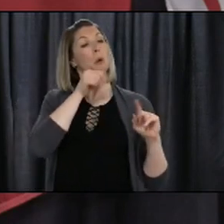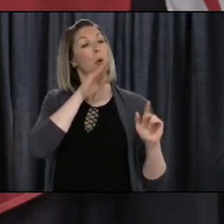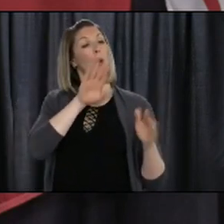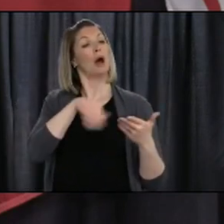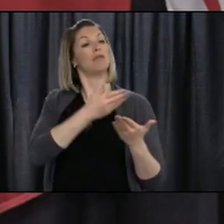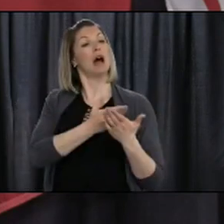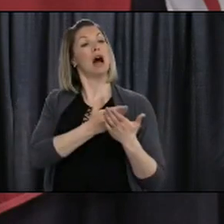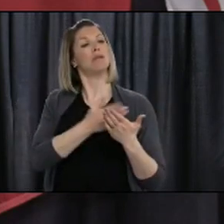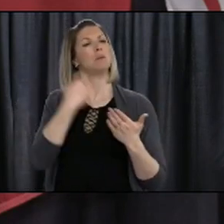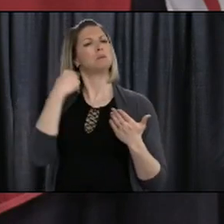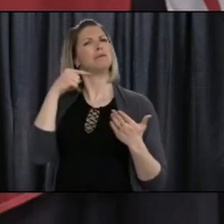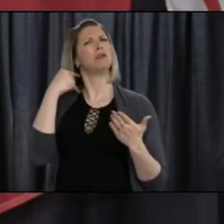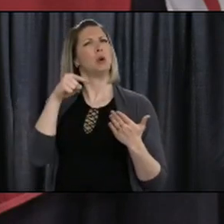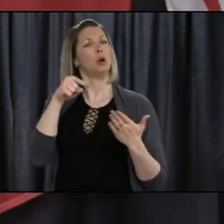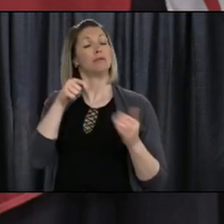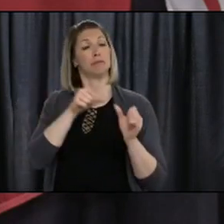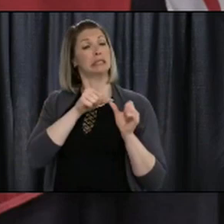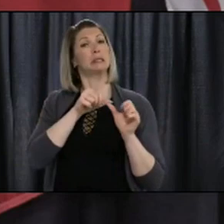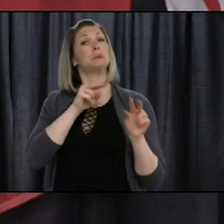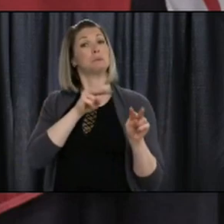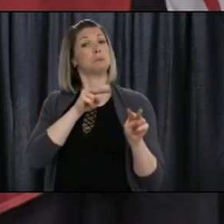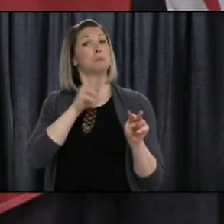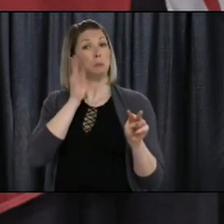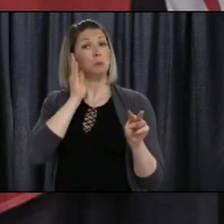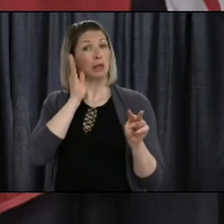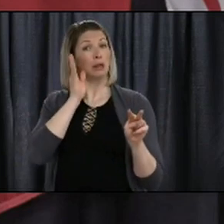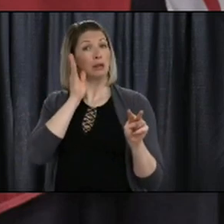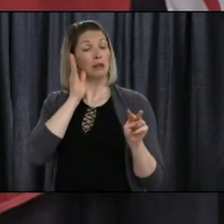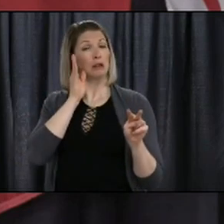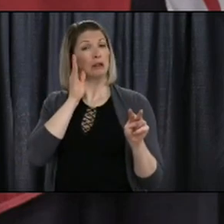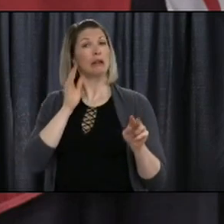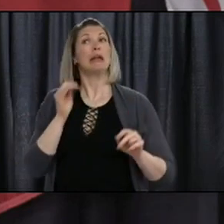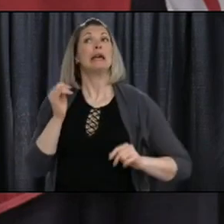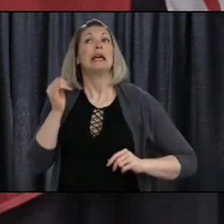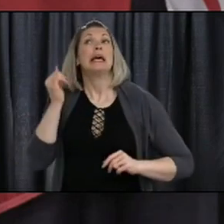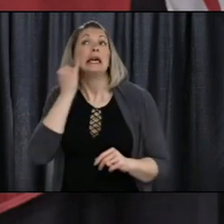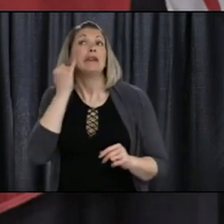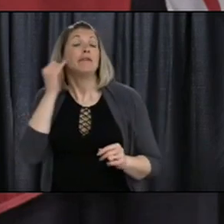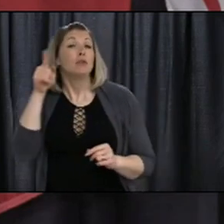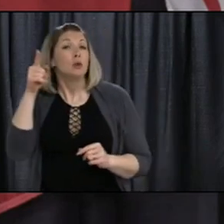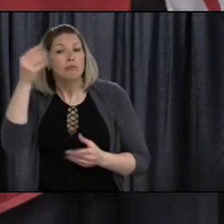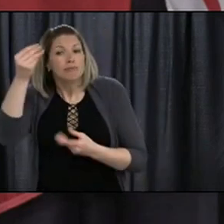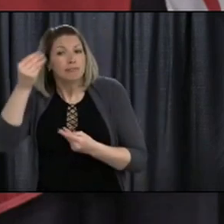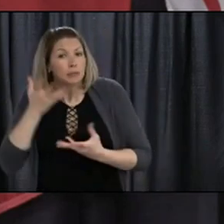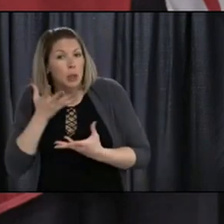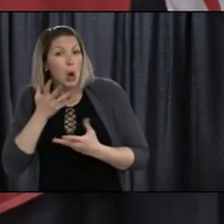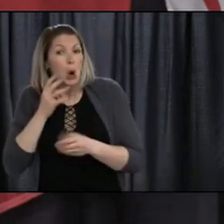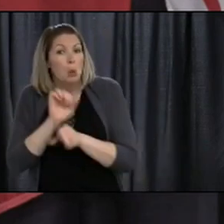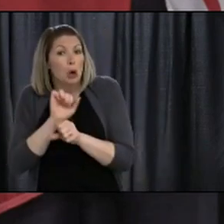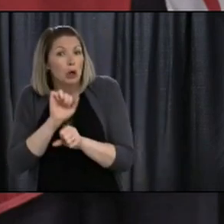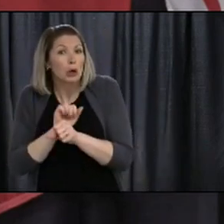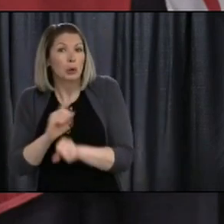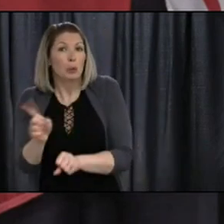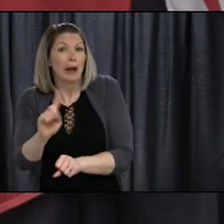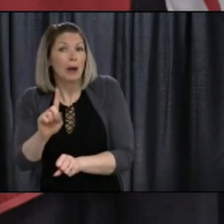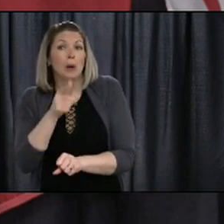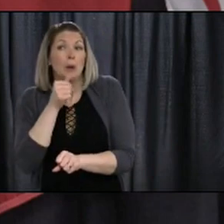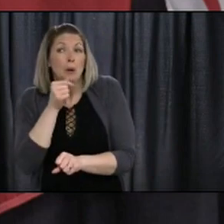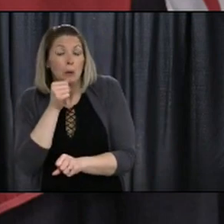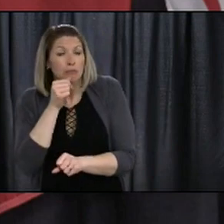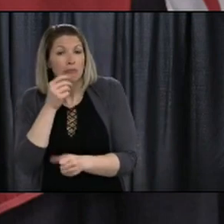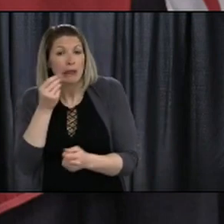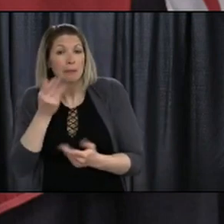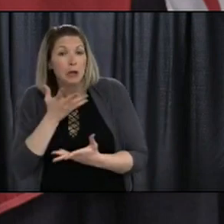the appropriate action. You know, if you can find the, if you can find those workers there, well, it's necessary that you're able to do that. We should be able to do that.